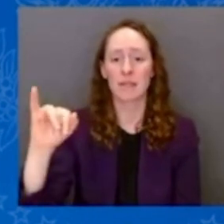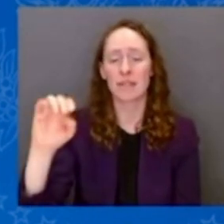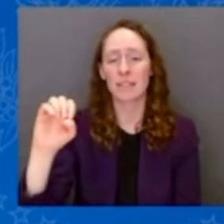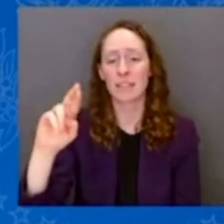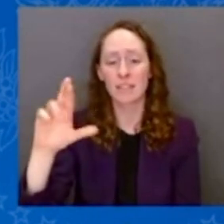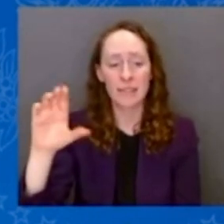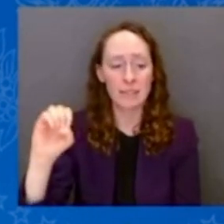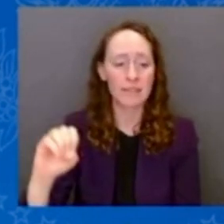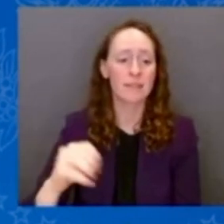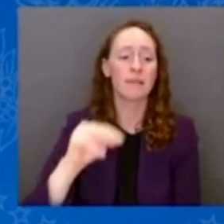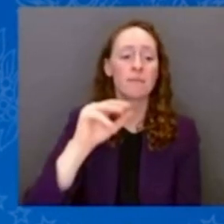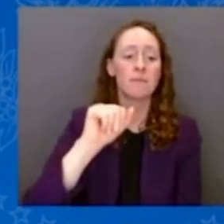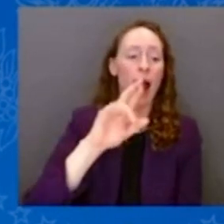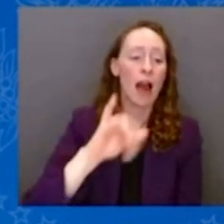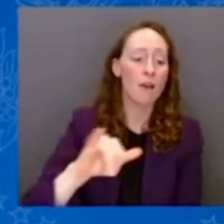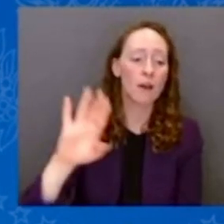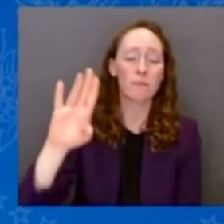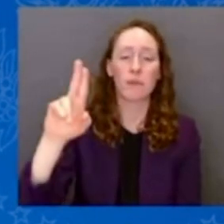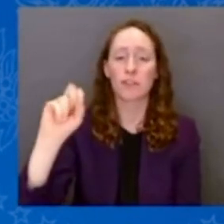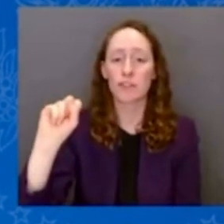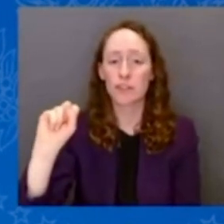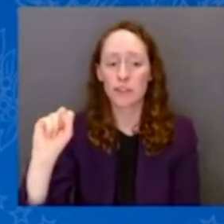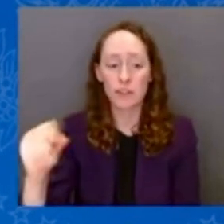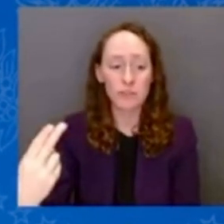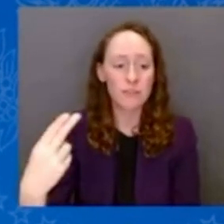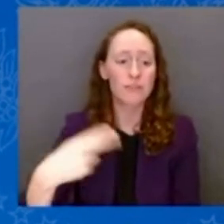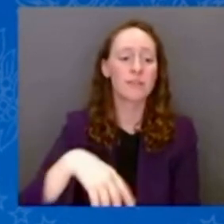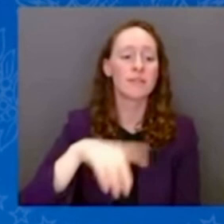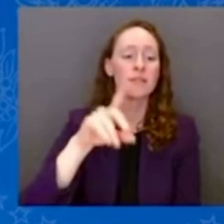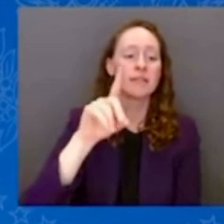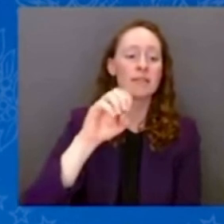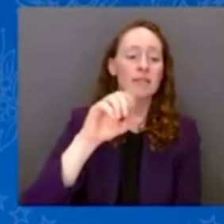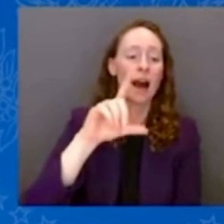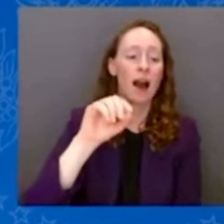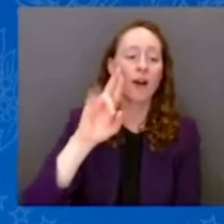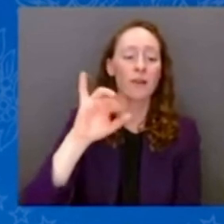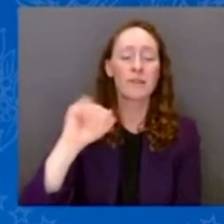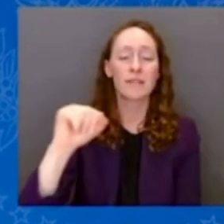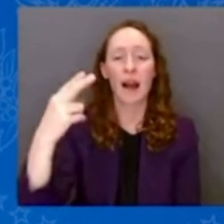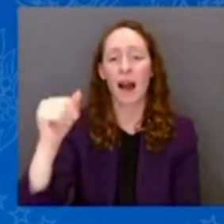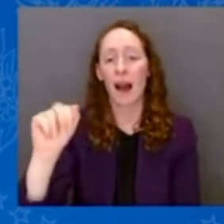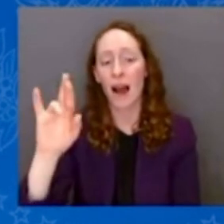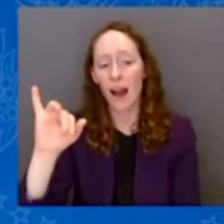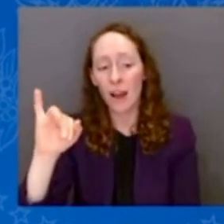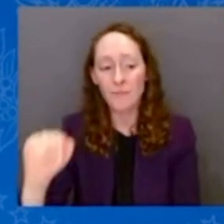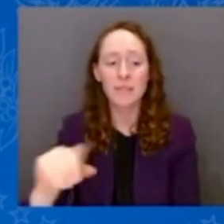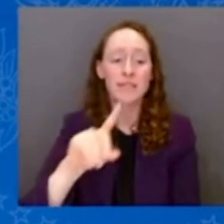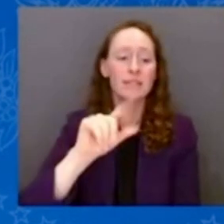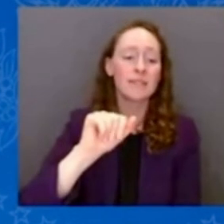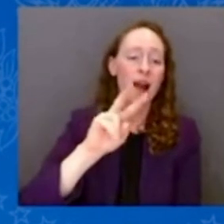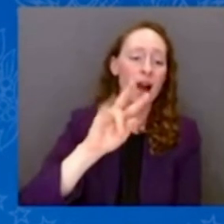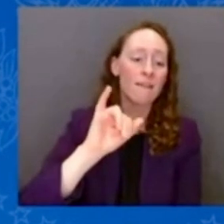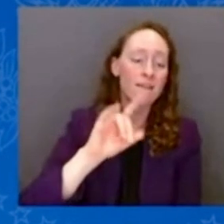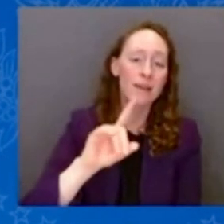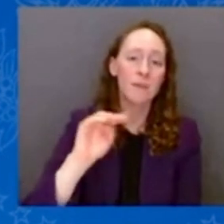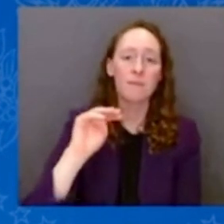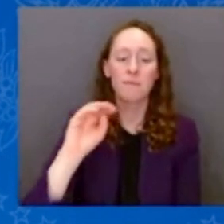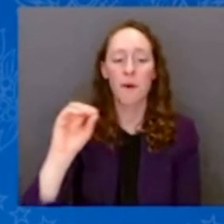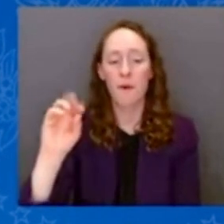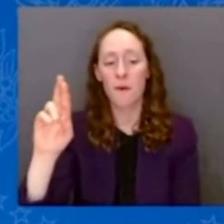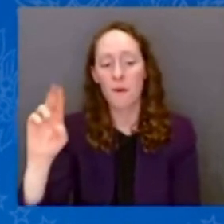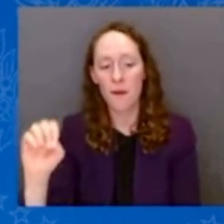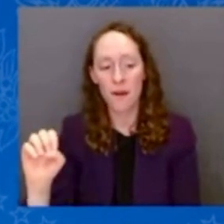Purvis, Linda Herman, Erica Moore, Brenda Odoms,